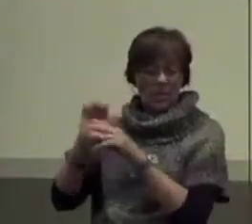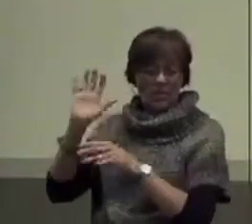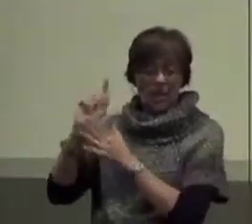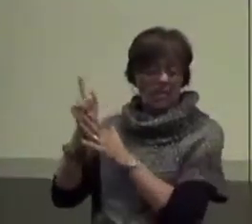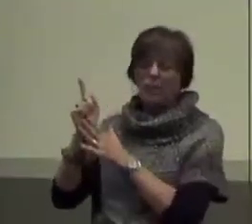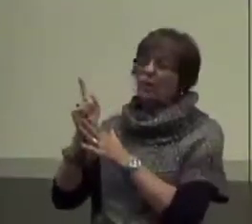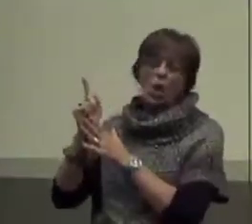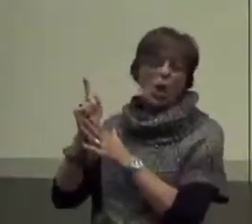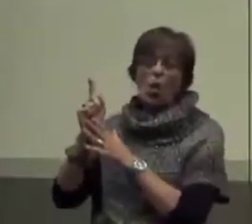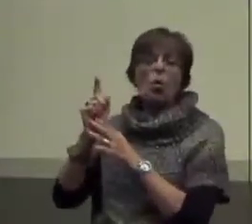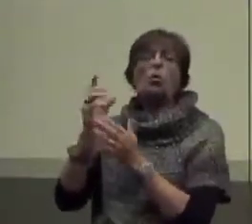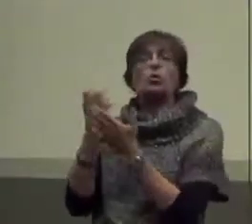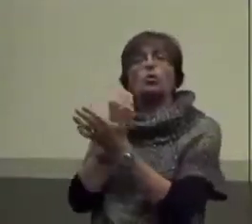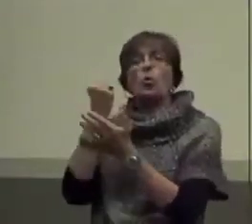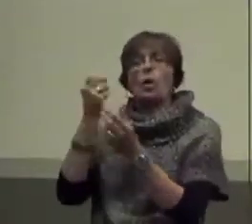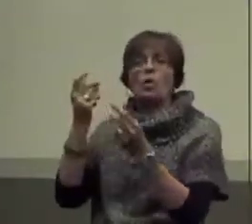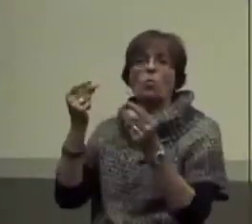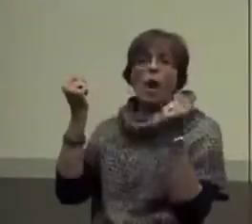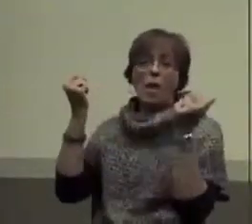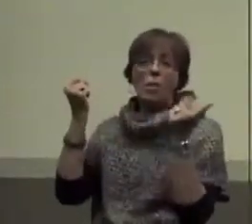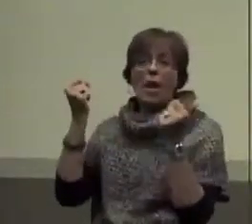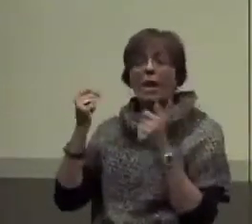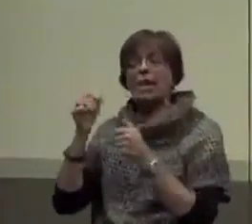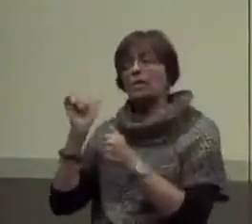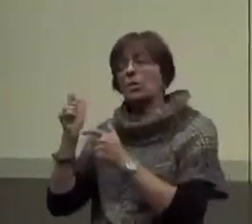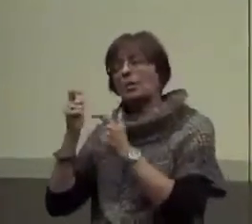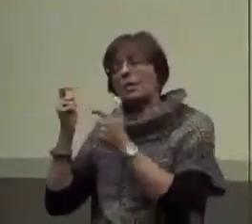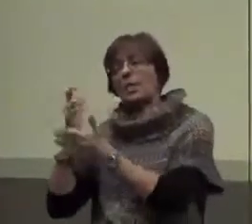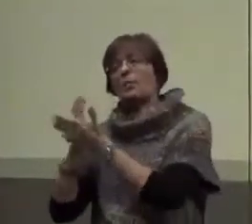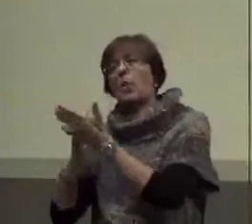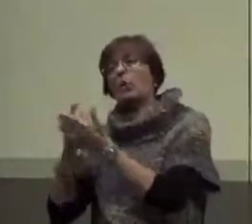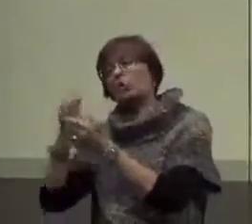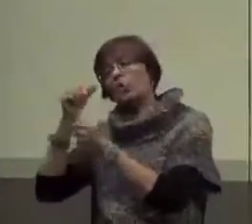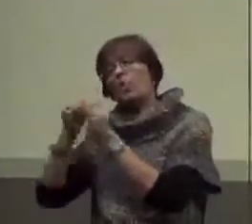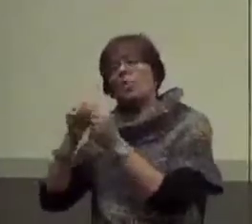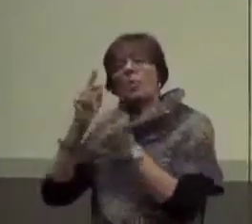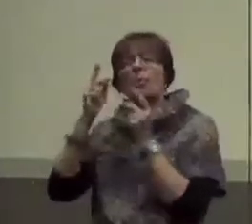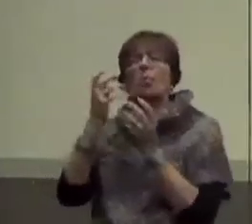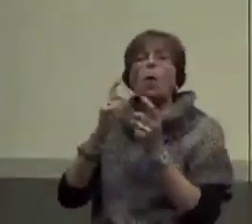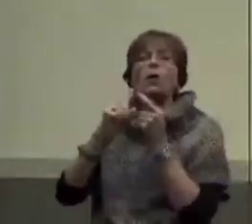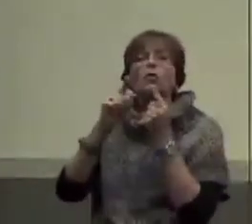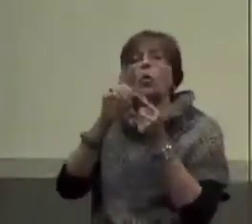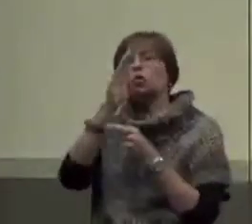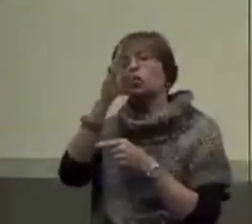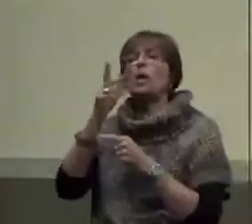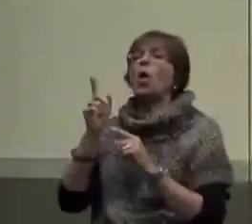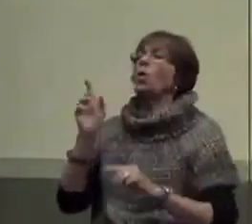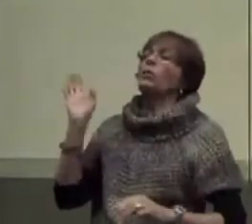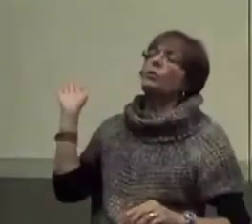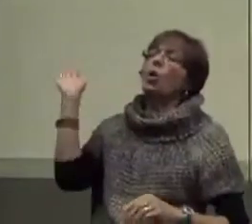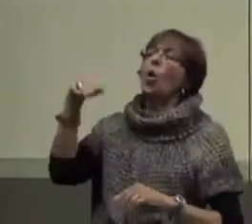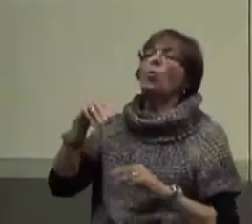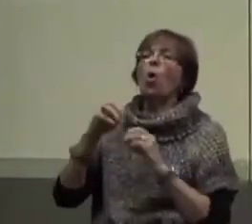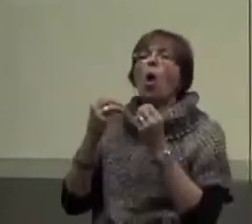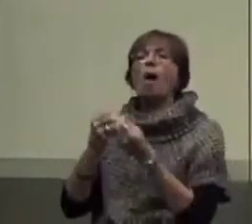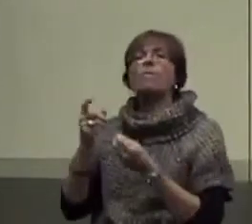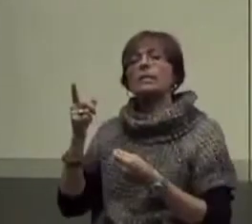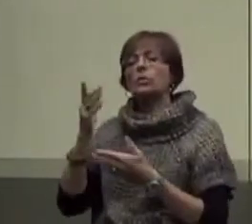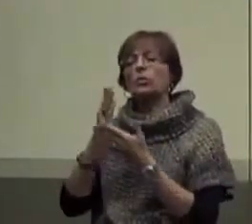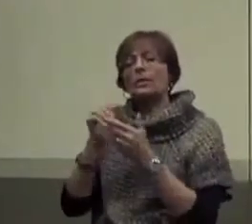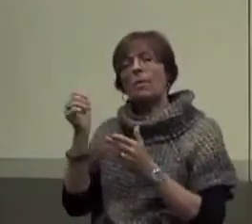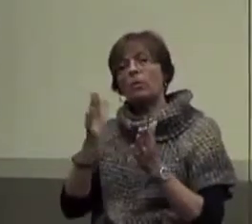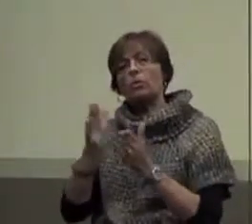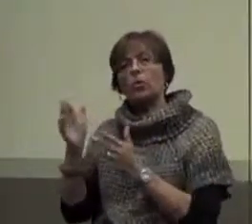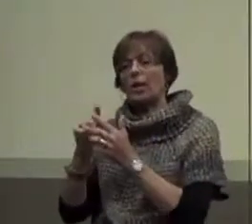right away. Okay? And so, that's a big piece to remember. People want to go straight into, well, go to the office or some other